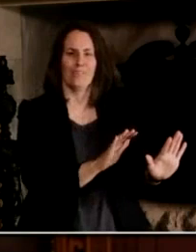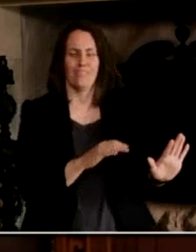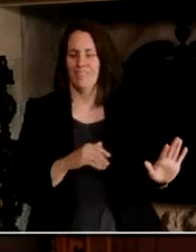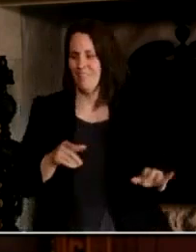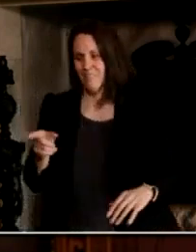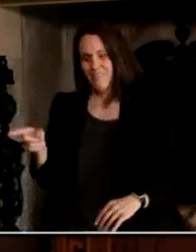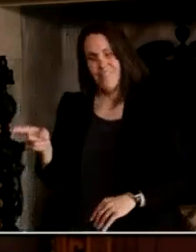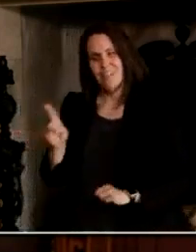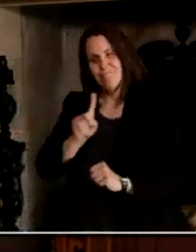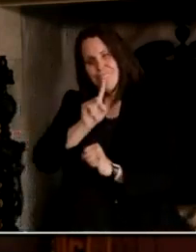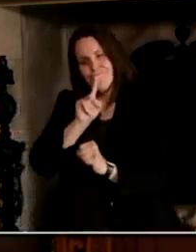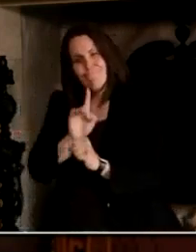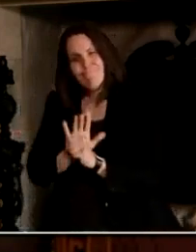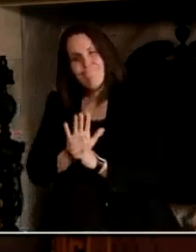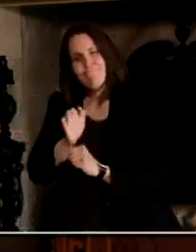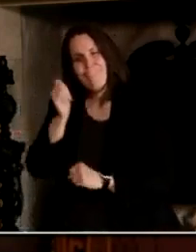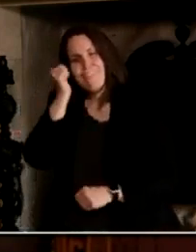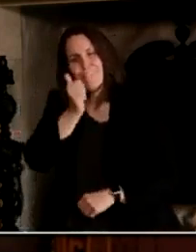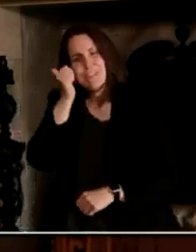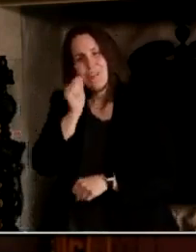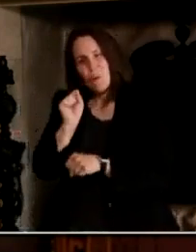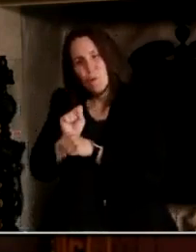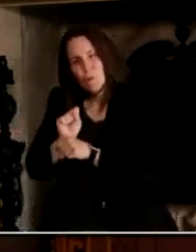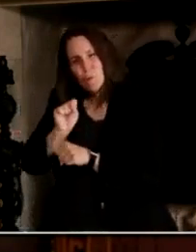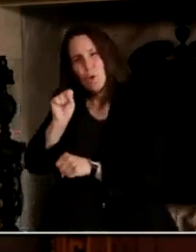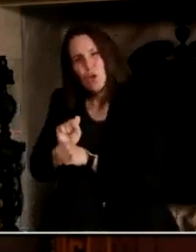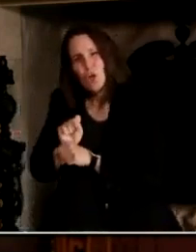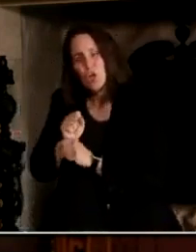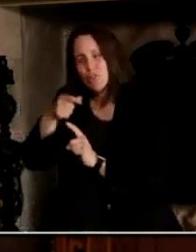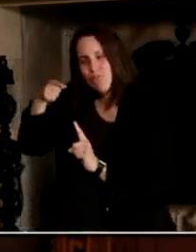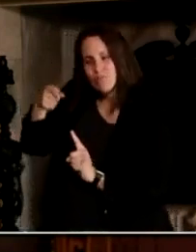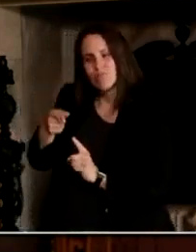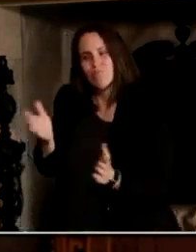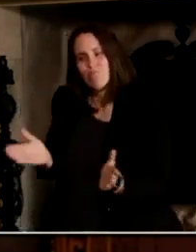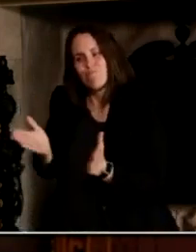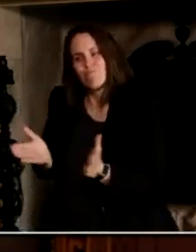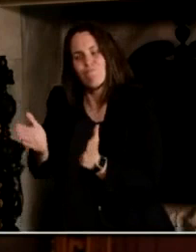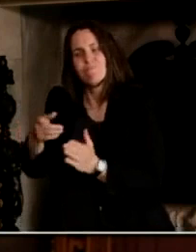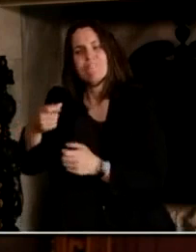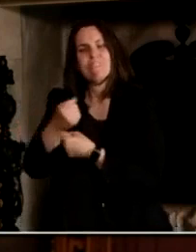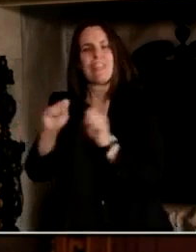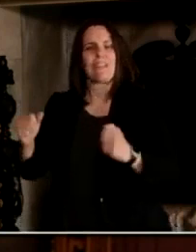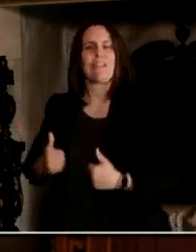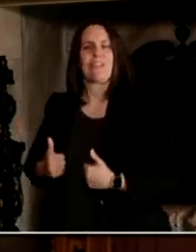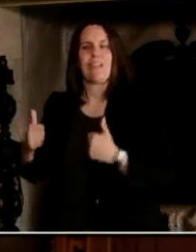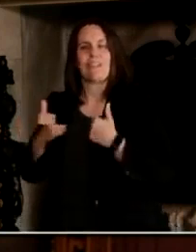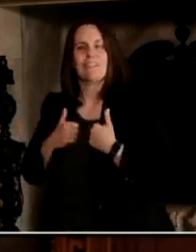please, sir, give us a break. You're headed to Washington, D.C.